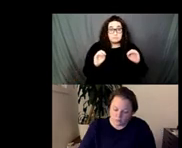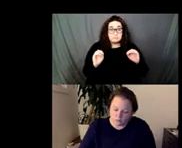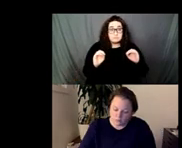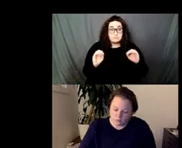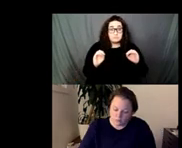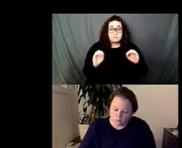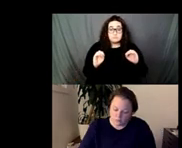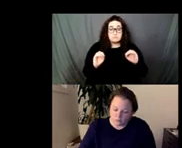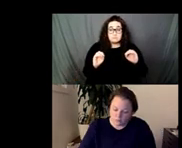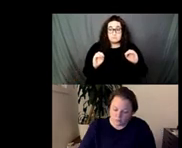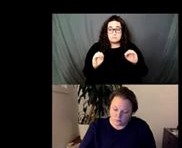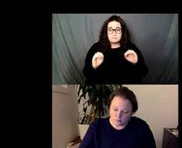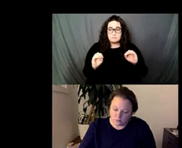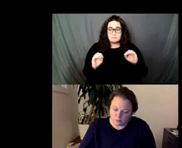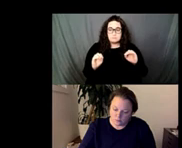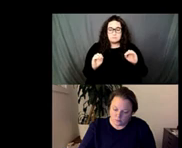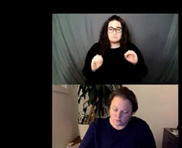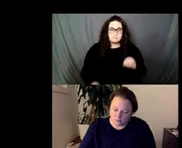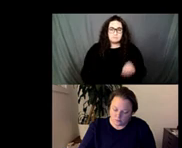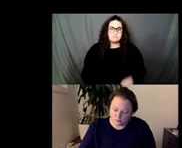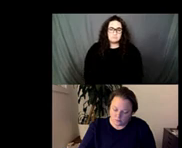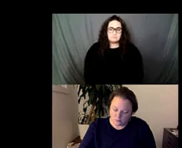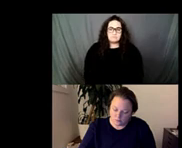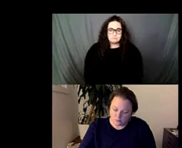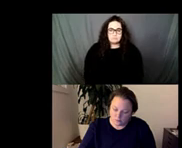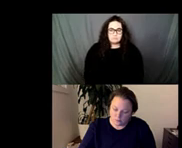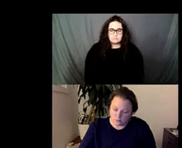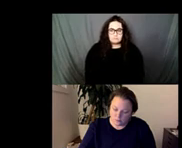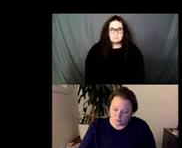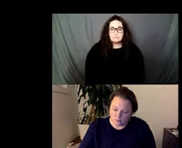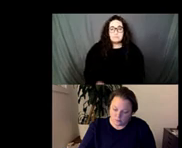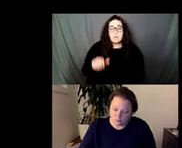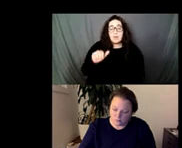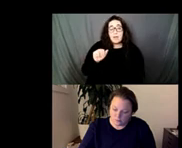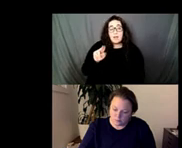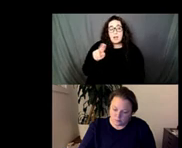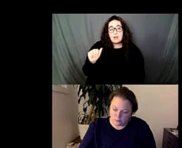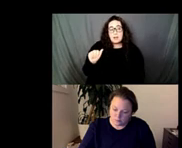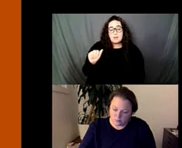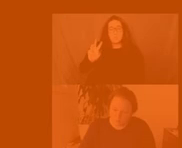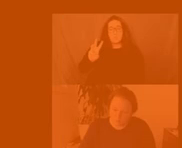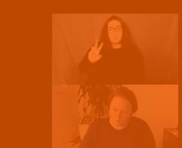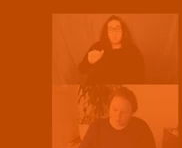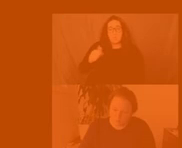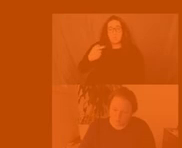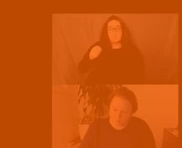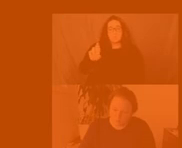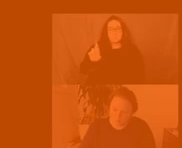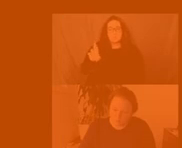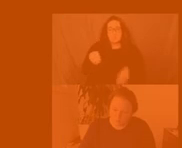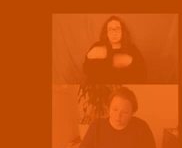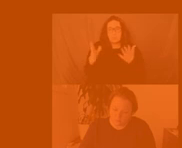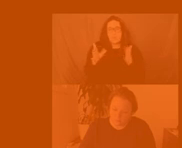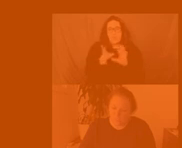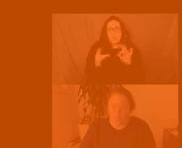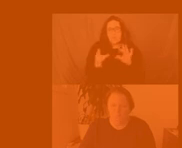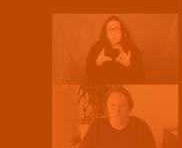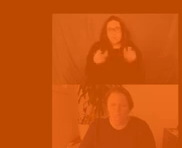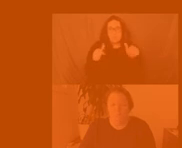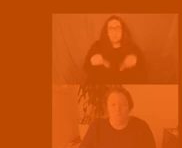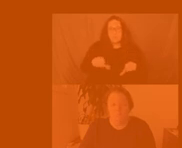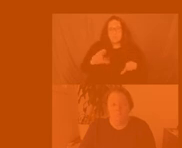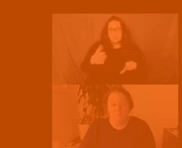anna or anna wager um she has offered a commentary for us that you see in the chat and she